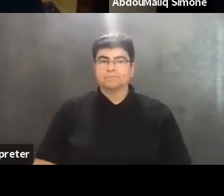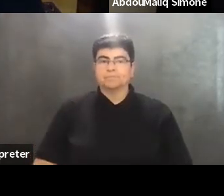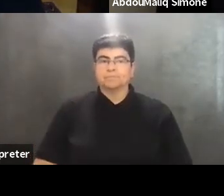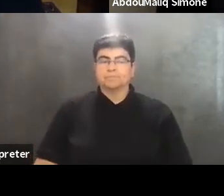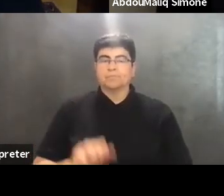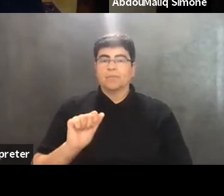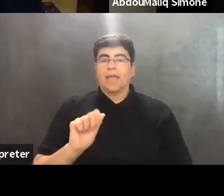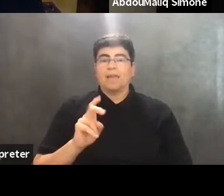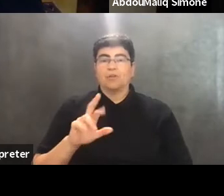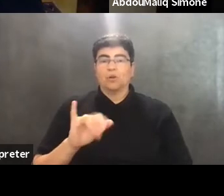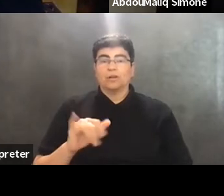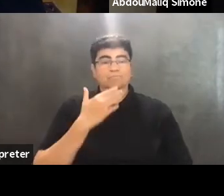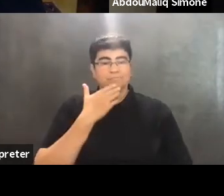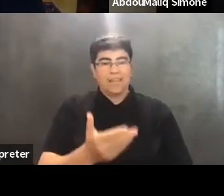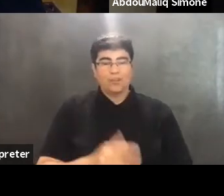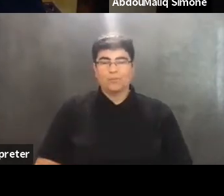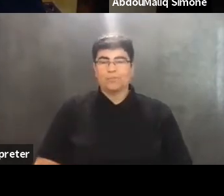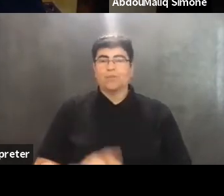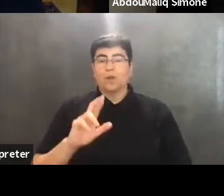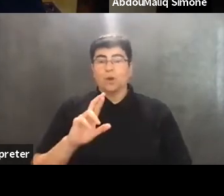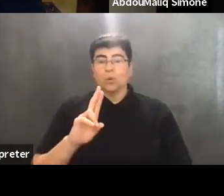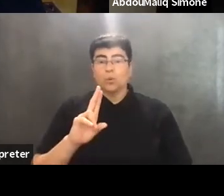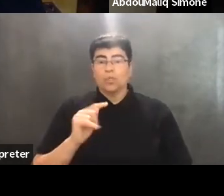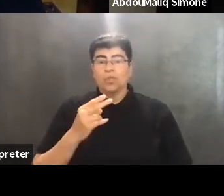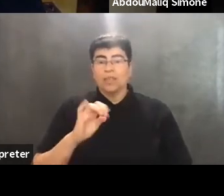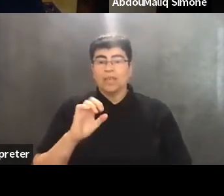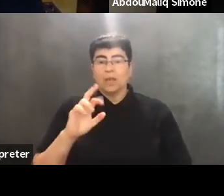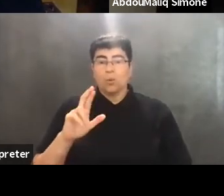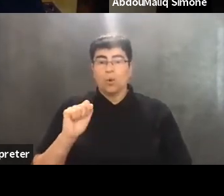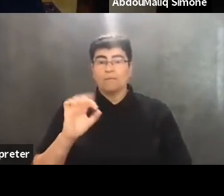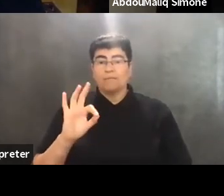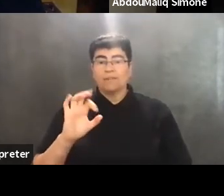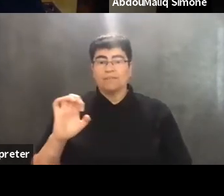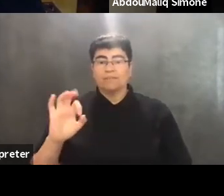Thank you. Ruthie, Rafeef, final comments?